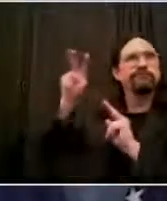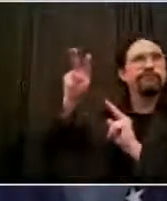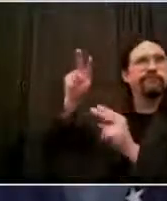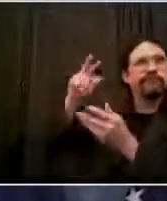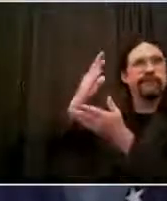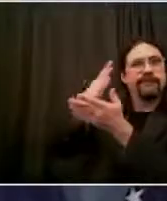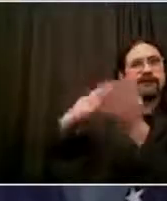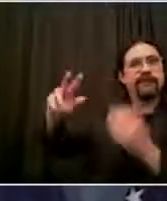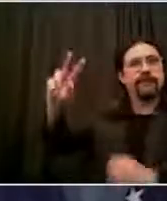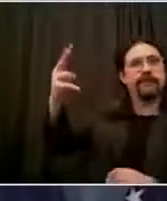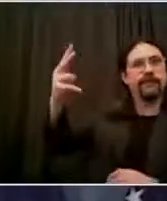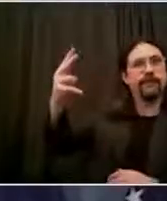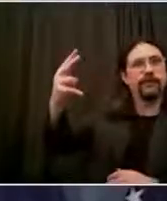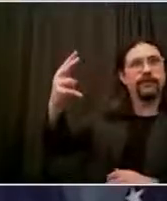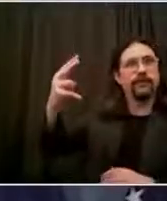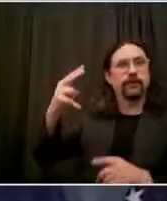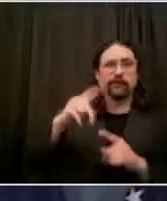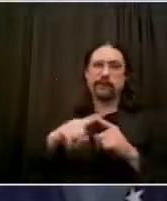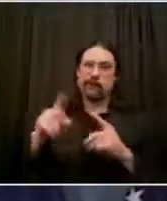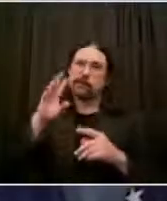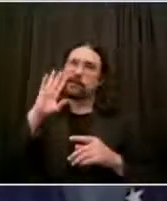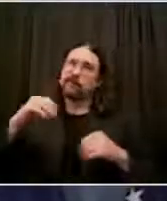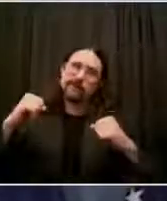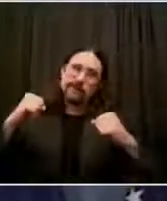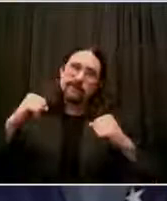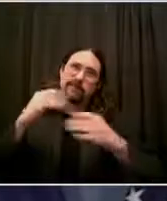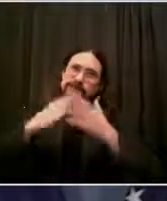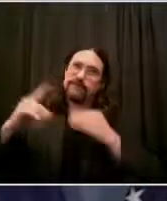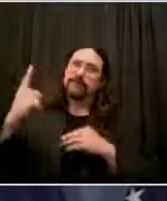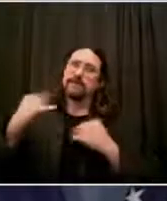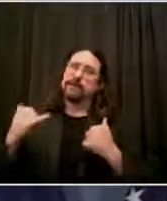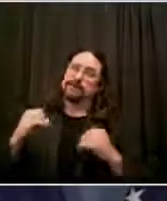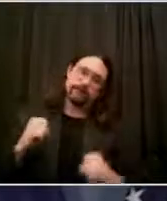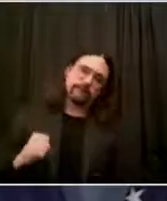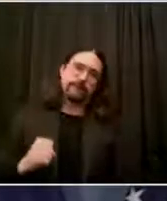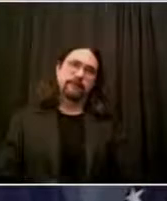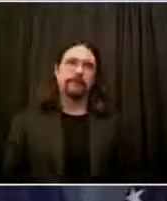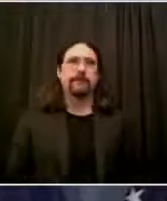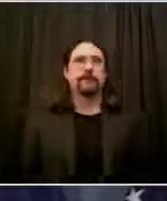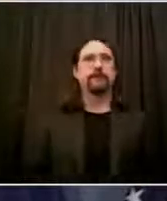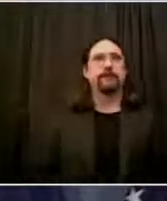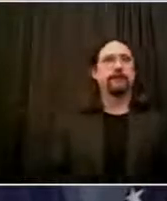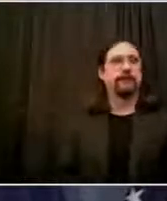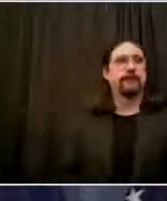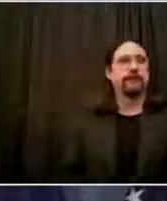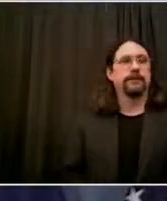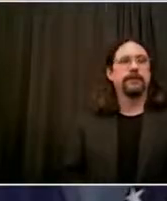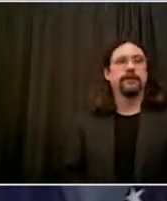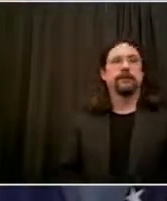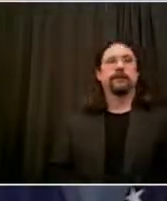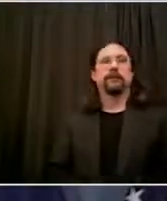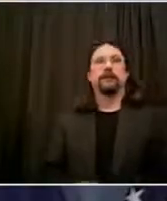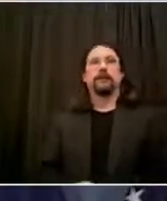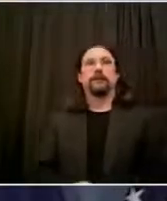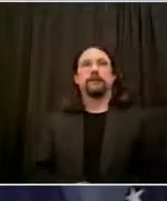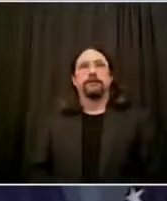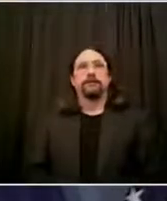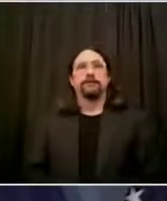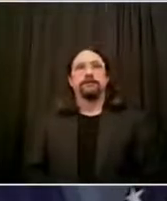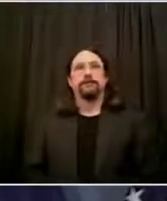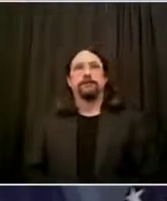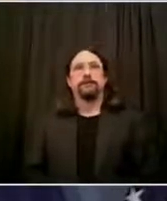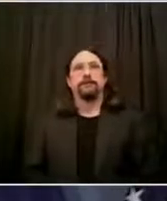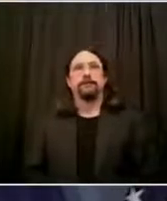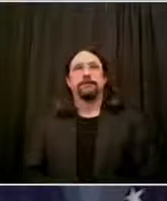Moving forward. I'm wondering, Mr. Mayor, my first question, could you please explain to New Yorkers why it took the death